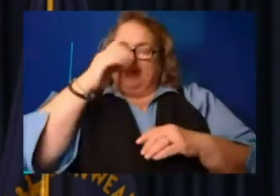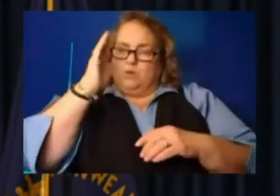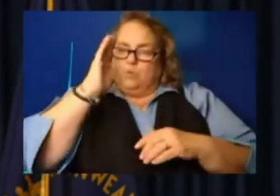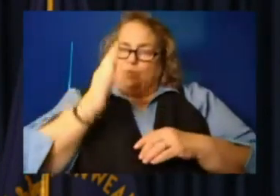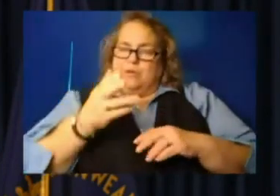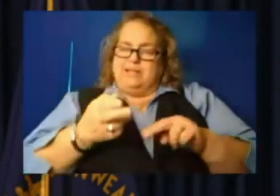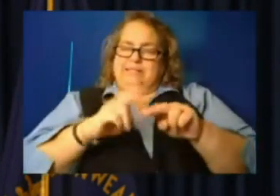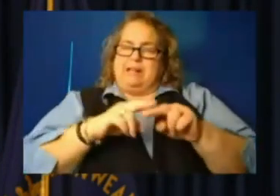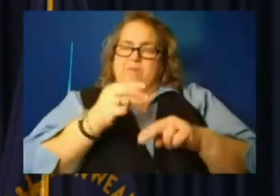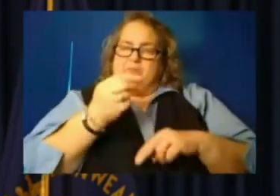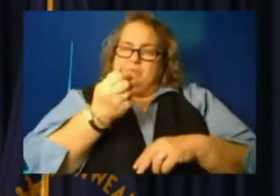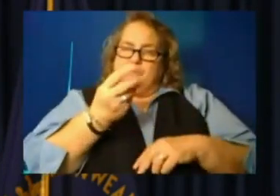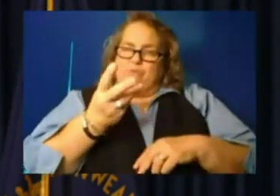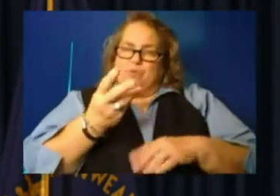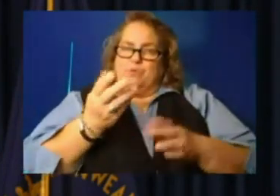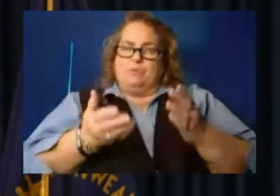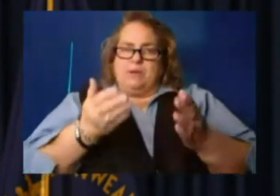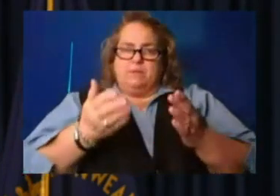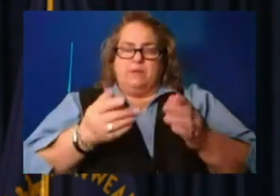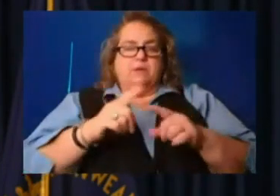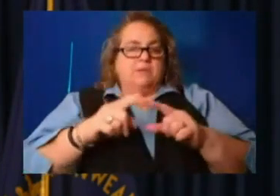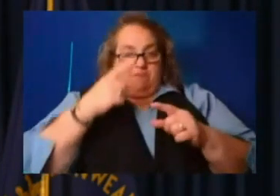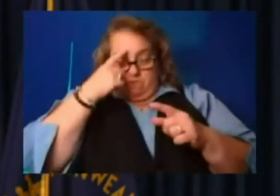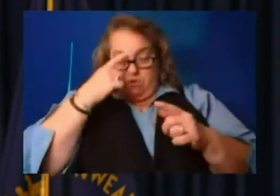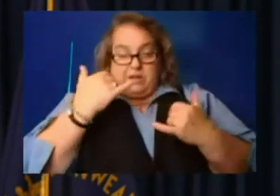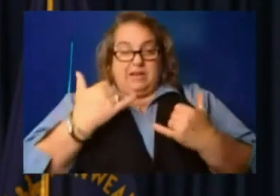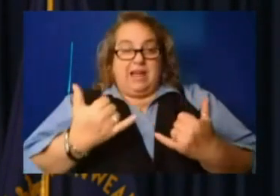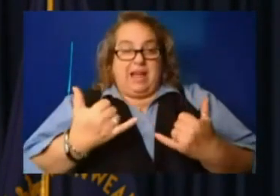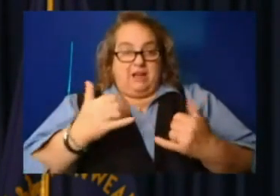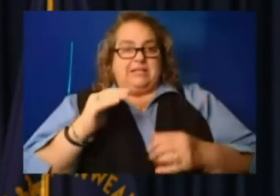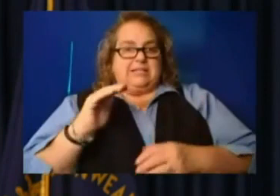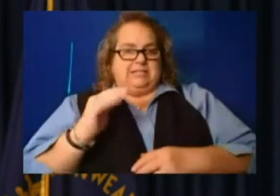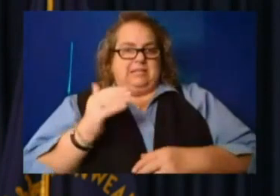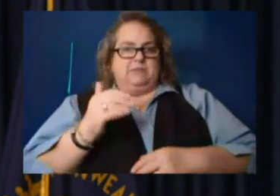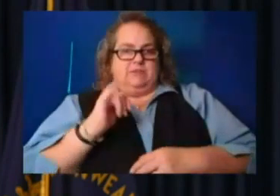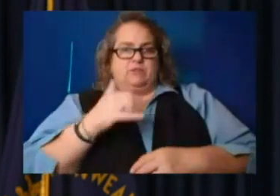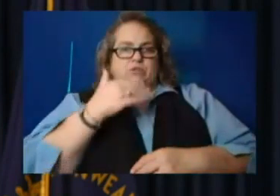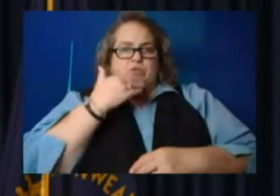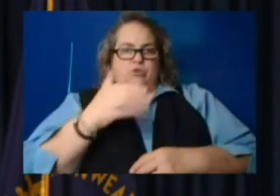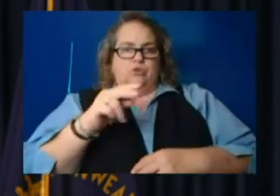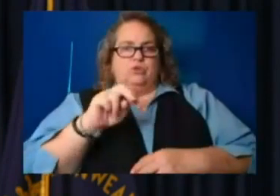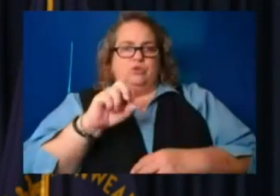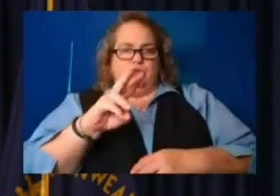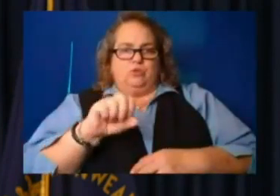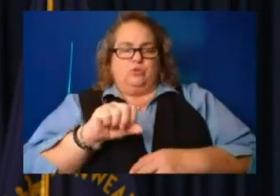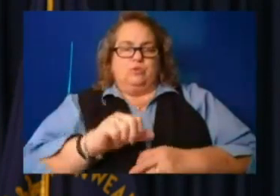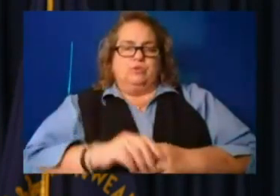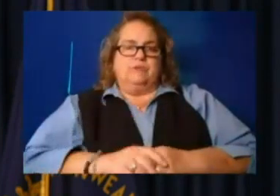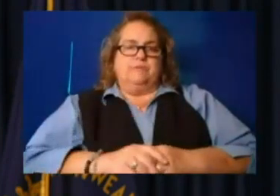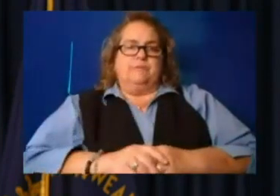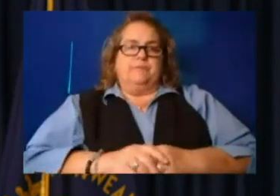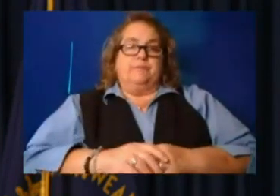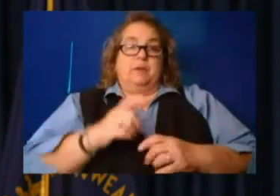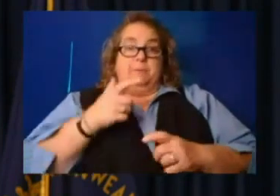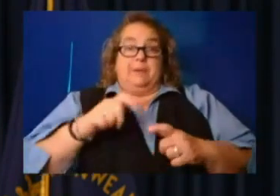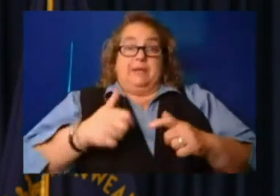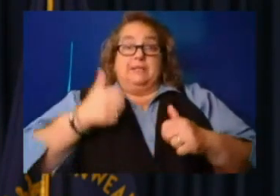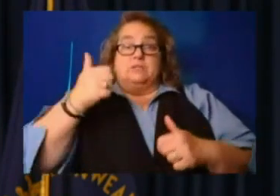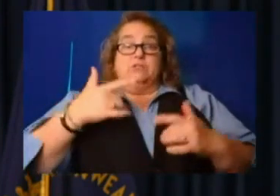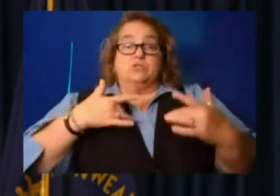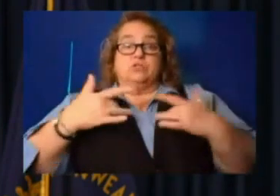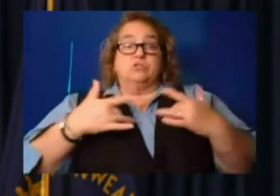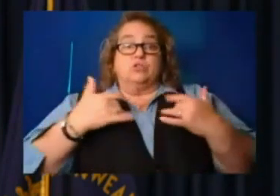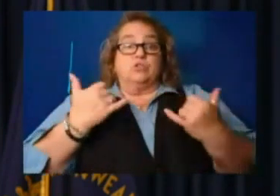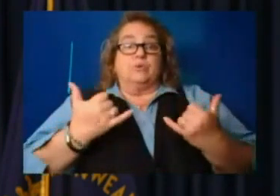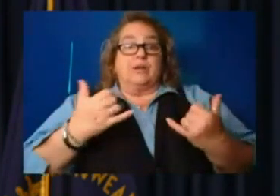but at least for now, that is good news that it stayed the same. Biggest concern for today and tomorrow is the